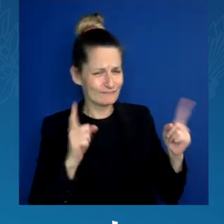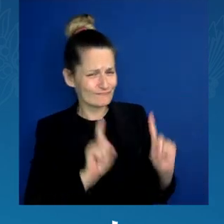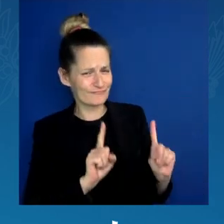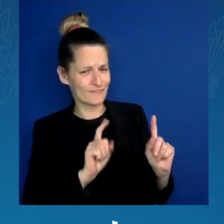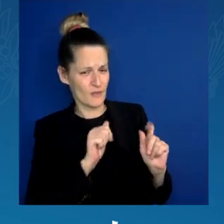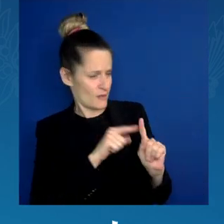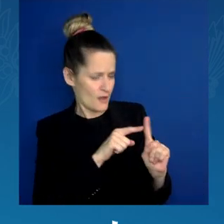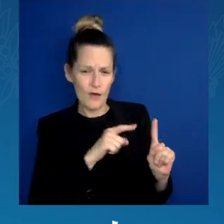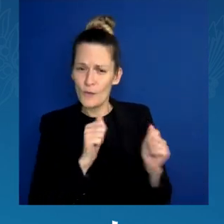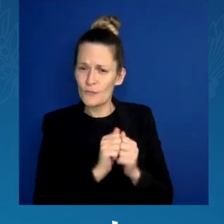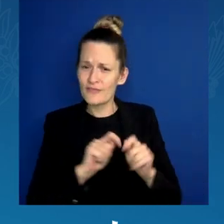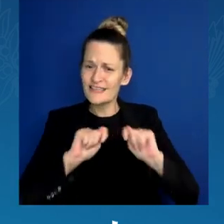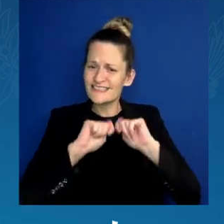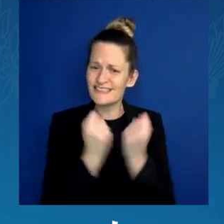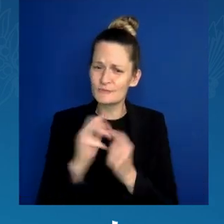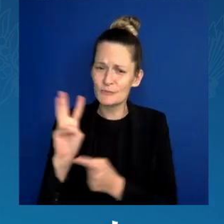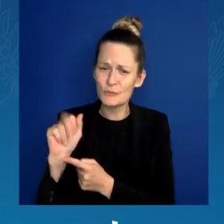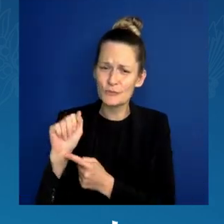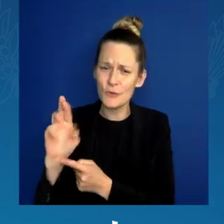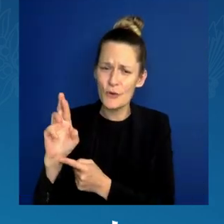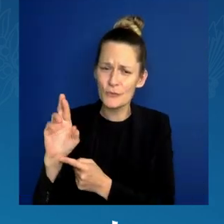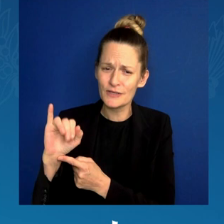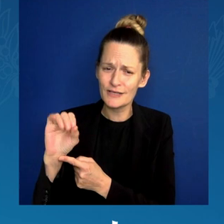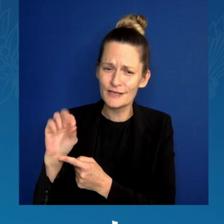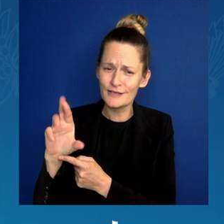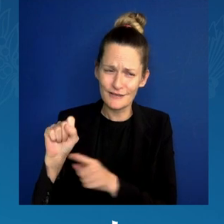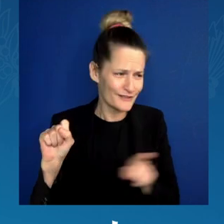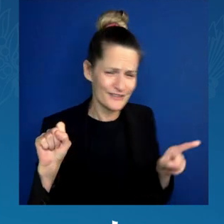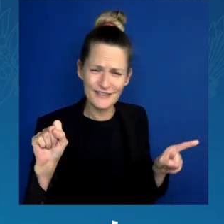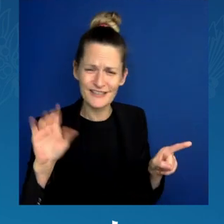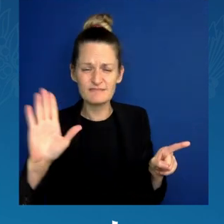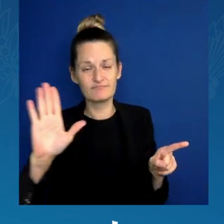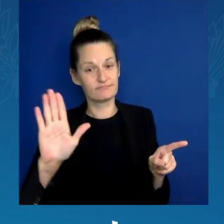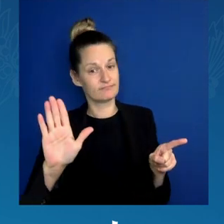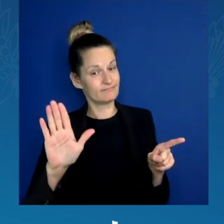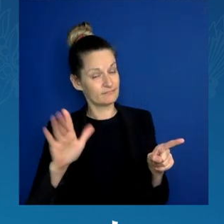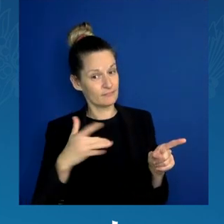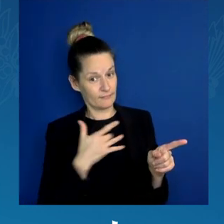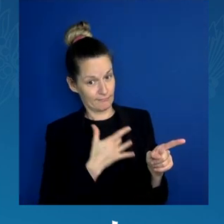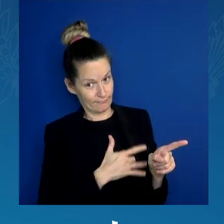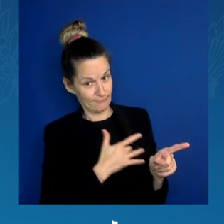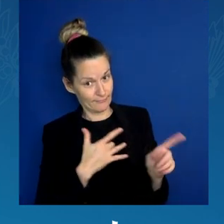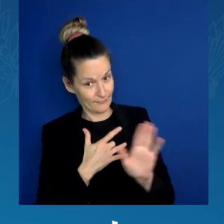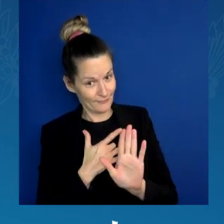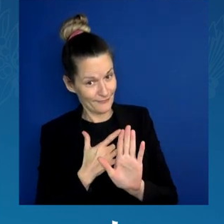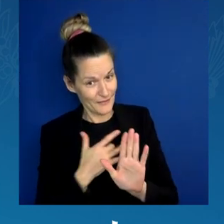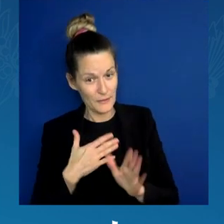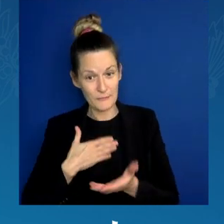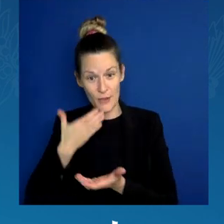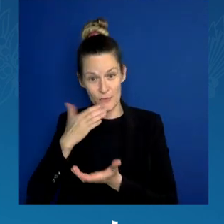I got to be honest with you for a minute though, my wife graduated from here when it was the Blue Jays. Anybody Blue Jays in here?